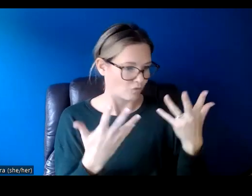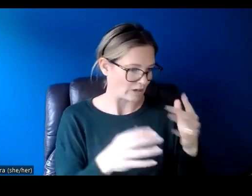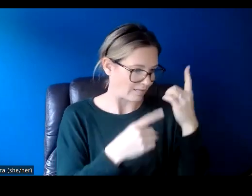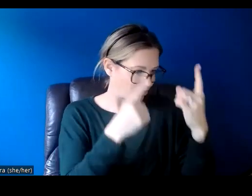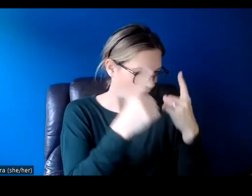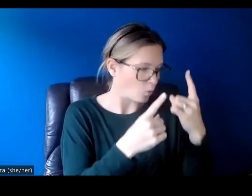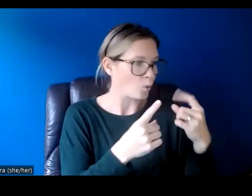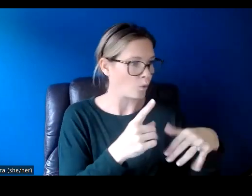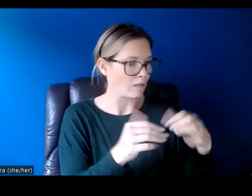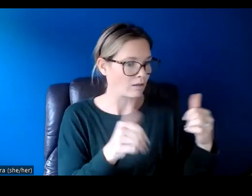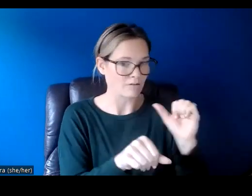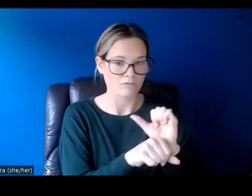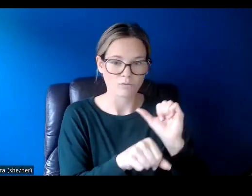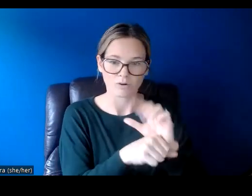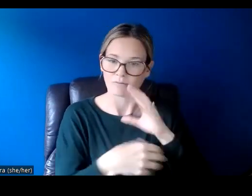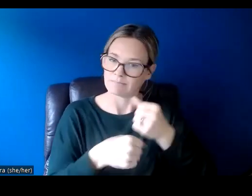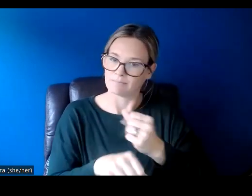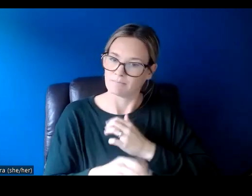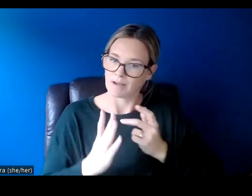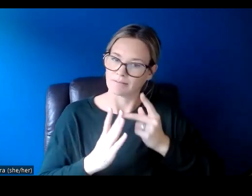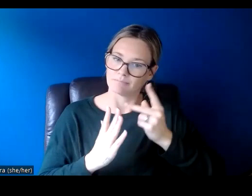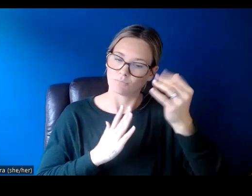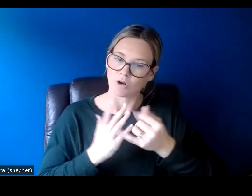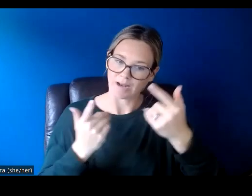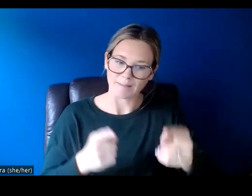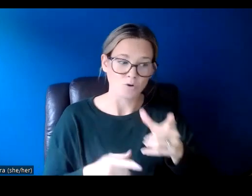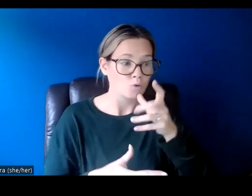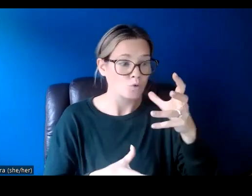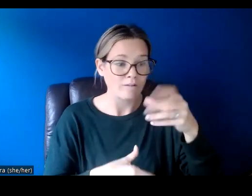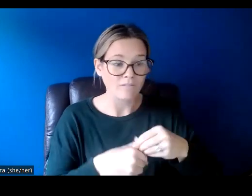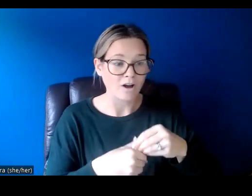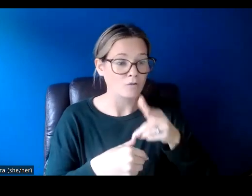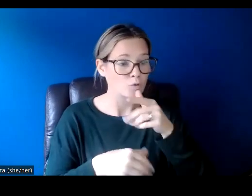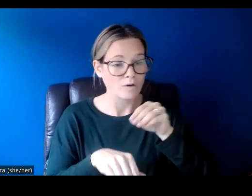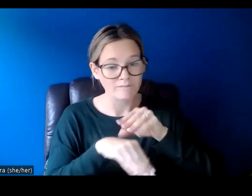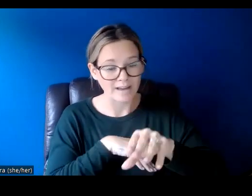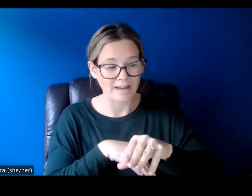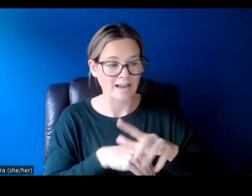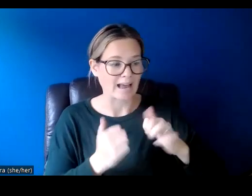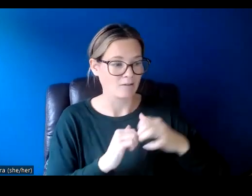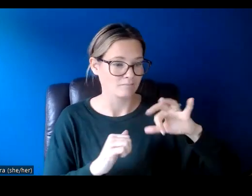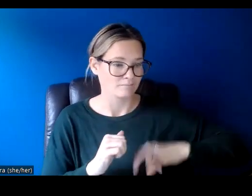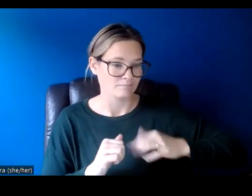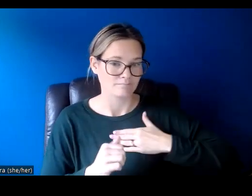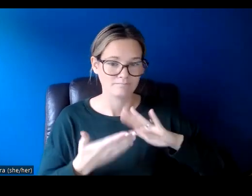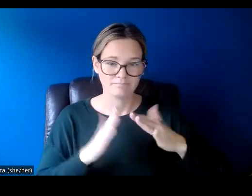the amount of work involved in producing their project, who it will involve or affect, and how it will benefit their community.